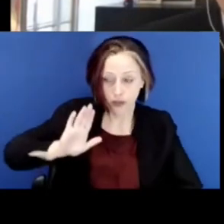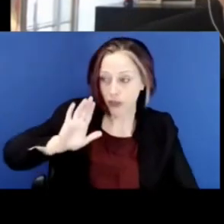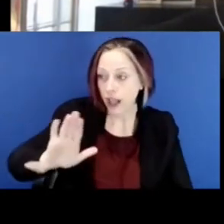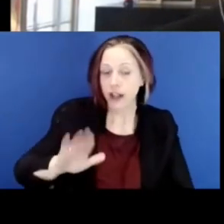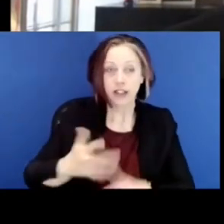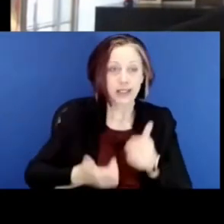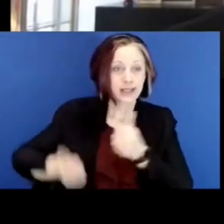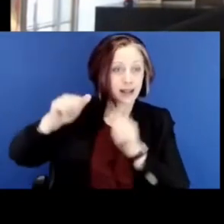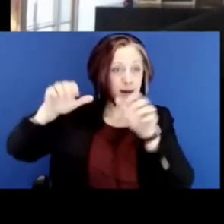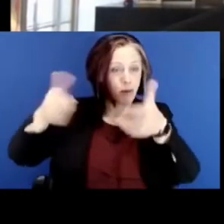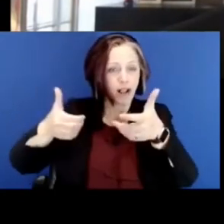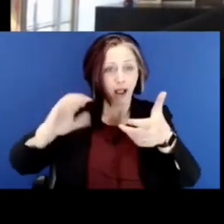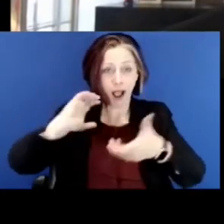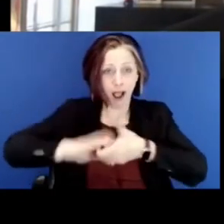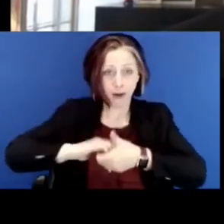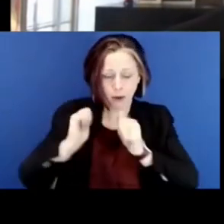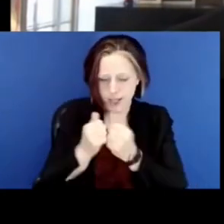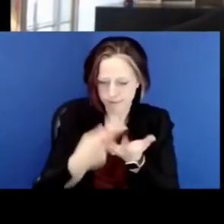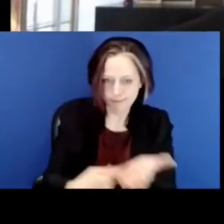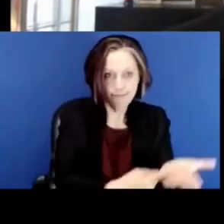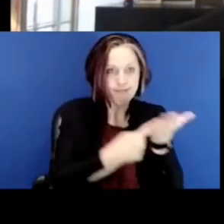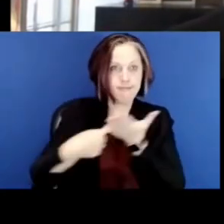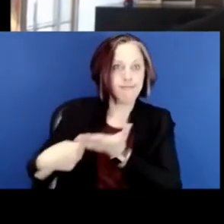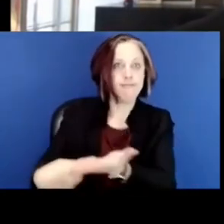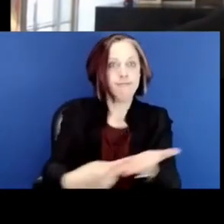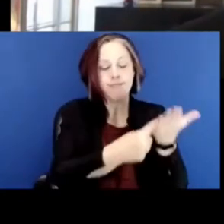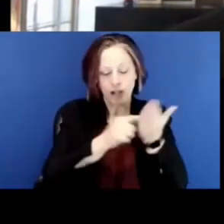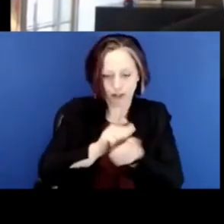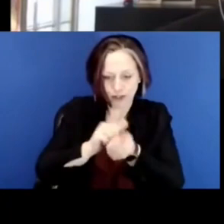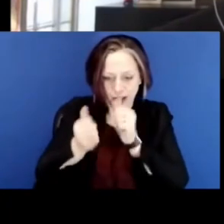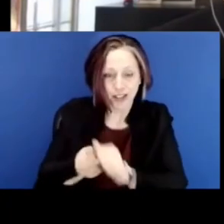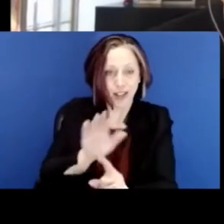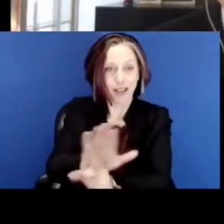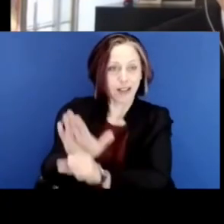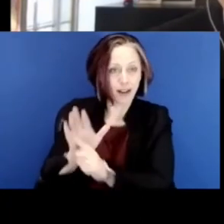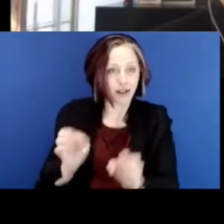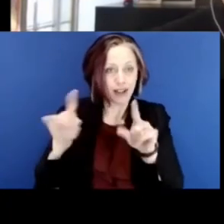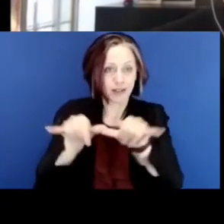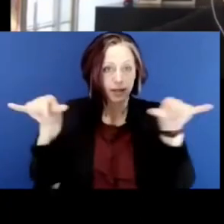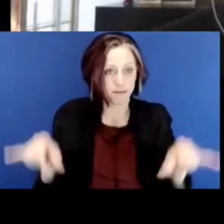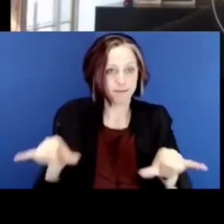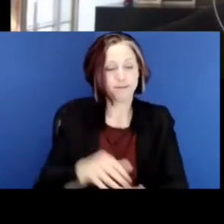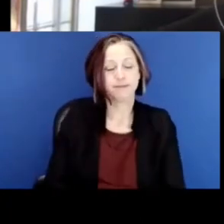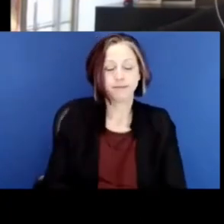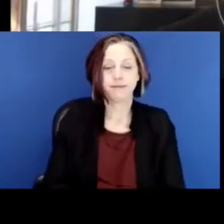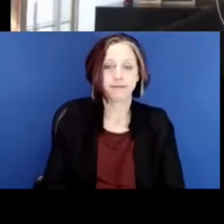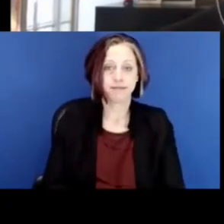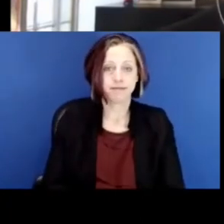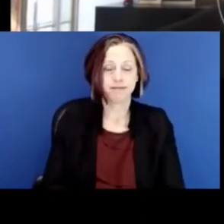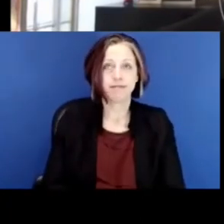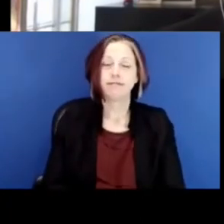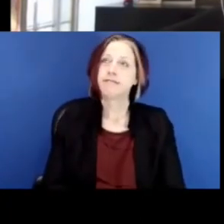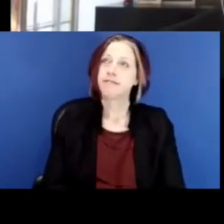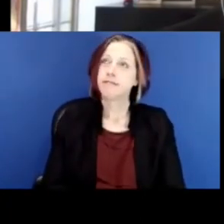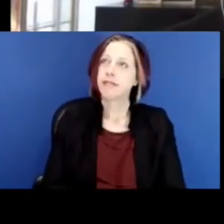executive branch coming together and changing their education system. Back in,